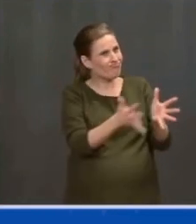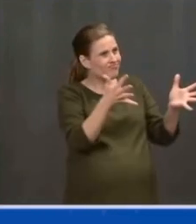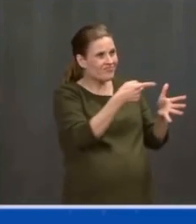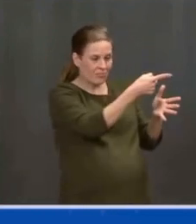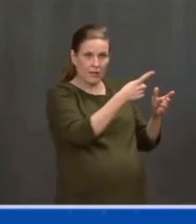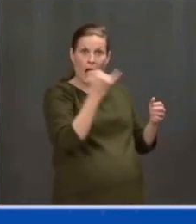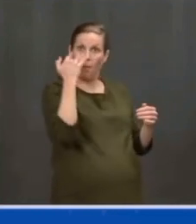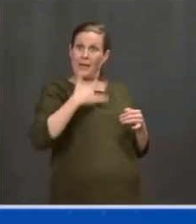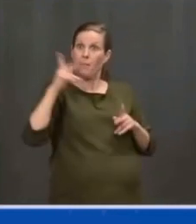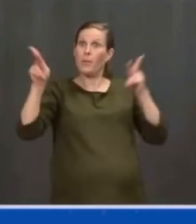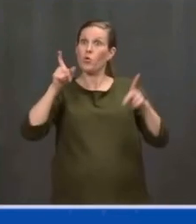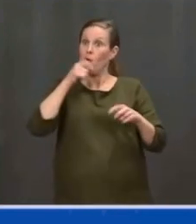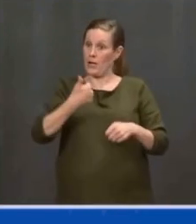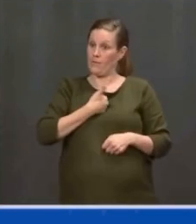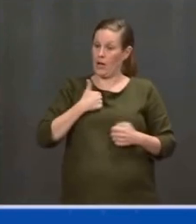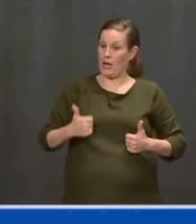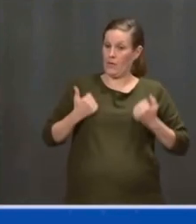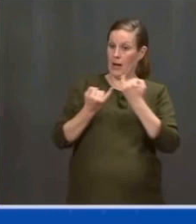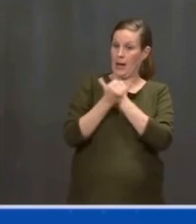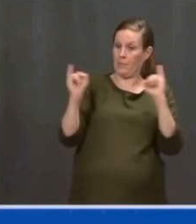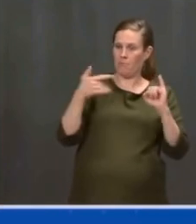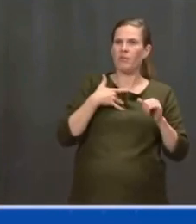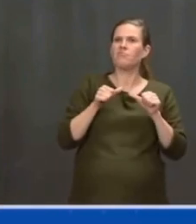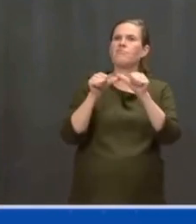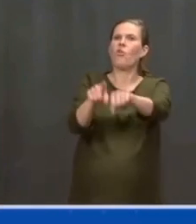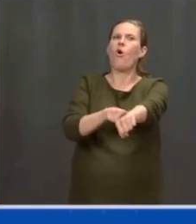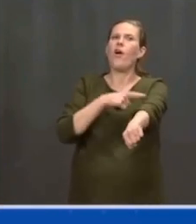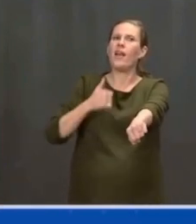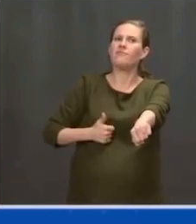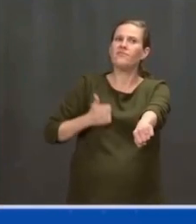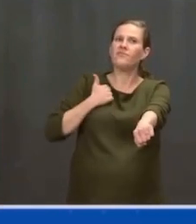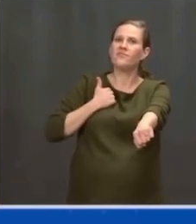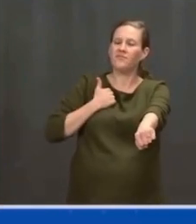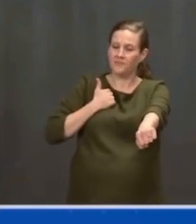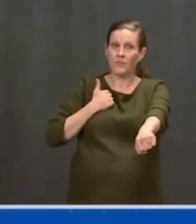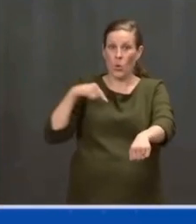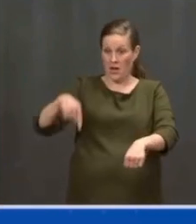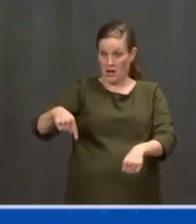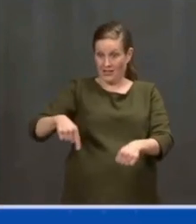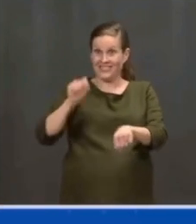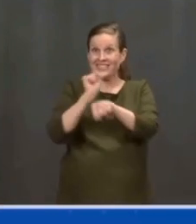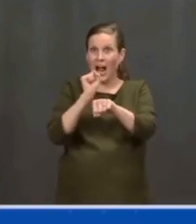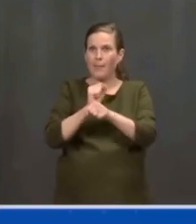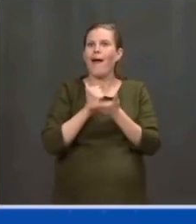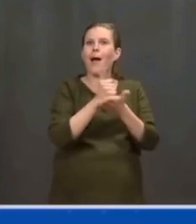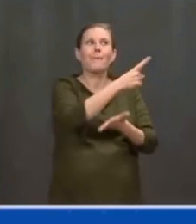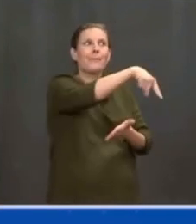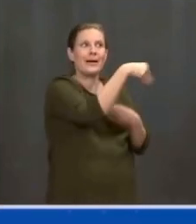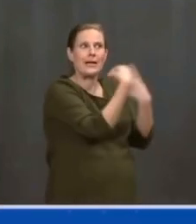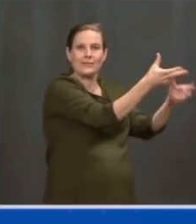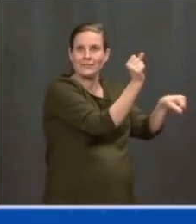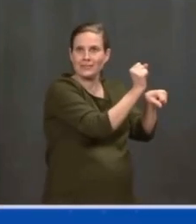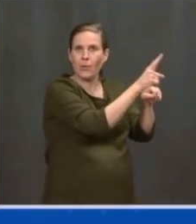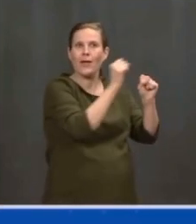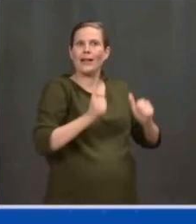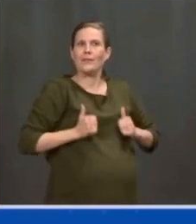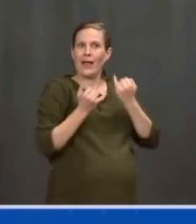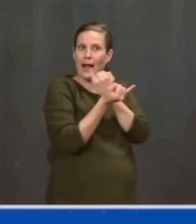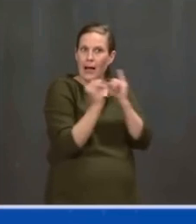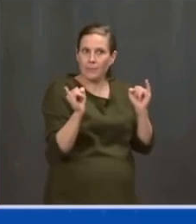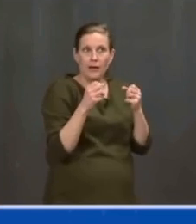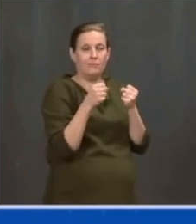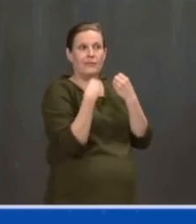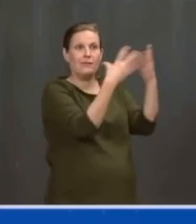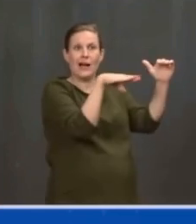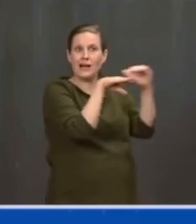The American Jobs Plan is going to help in big ways. It's going to extend access to quality, affordable home community-based